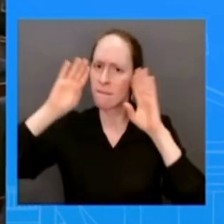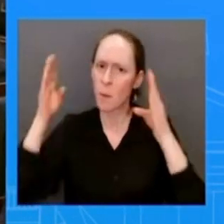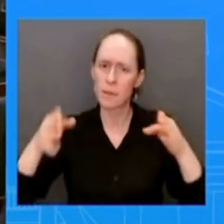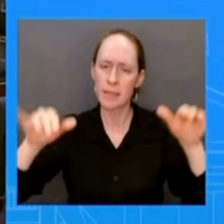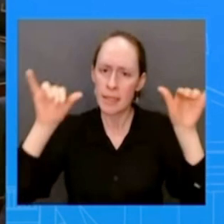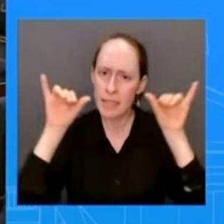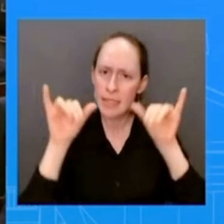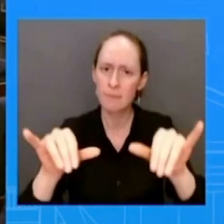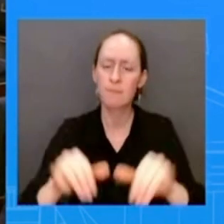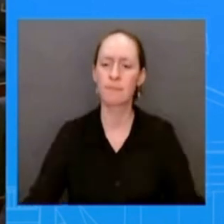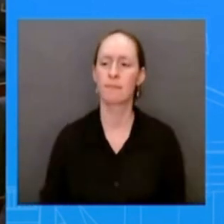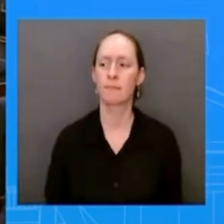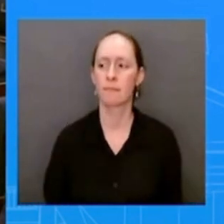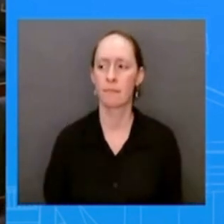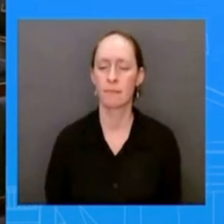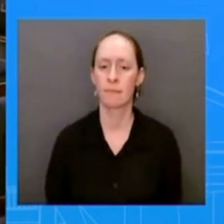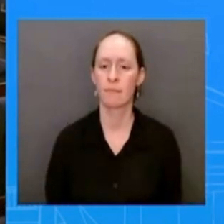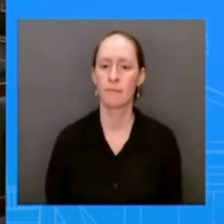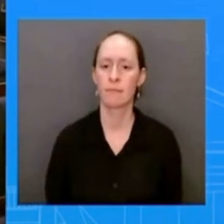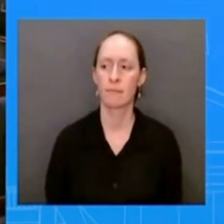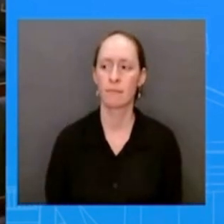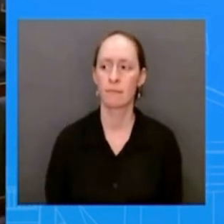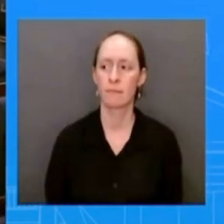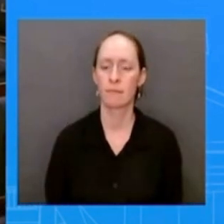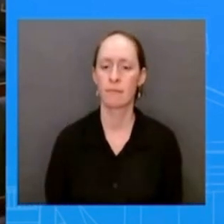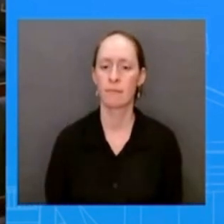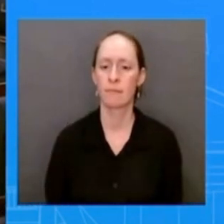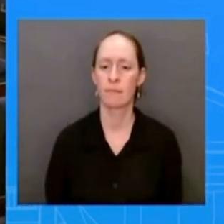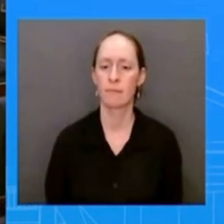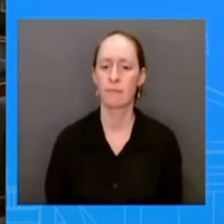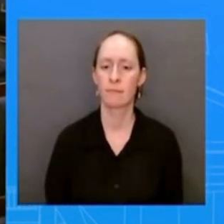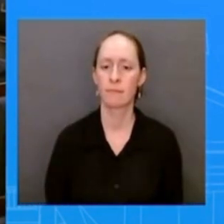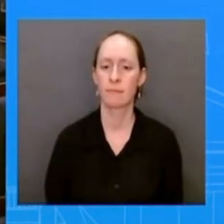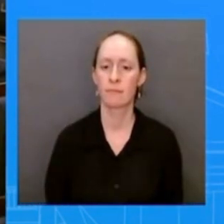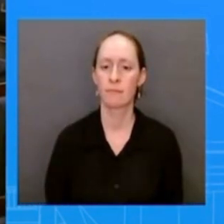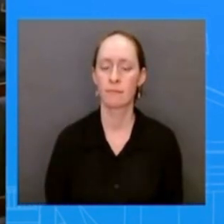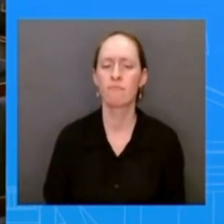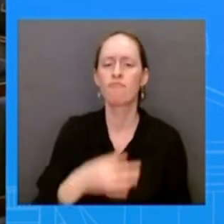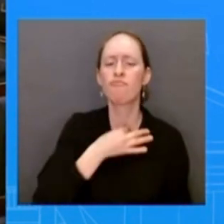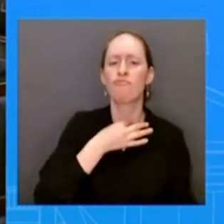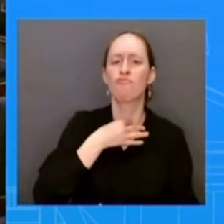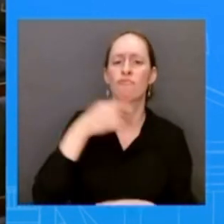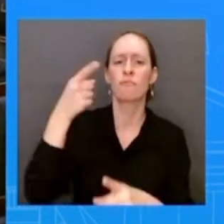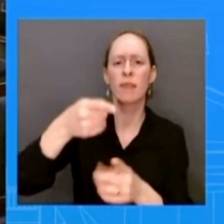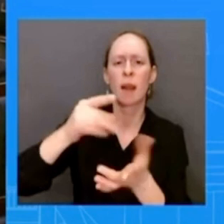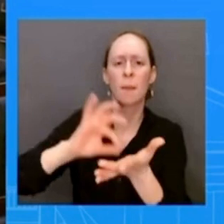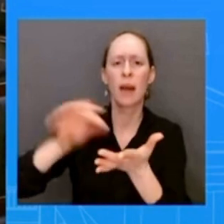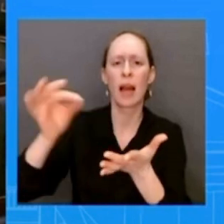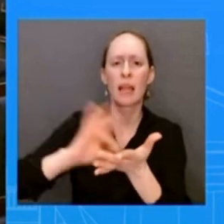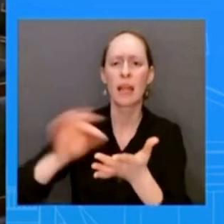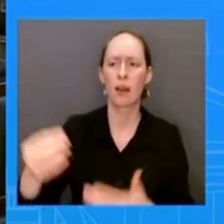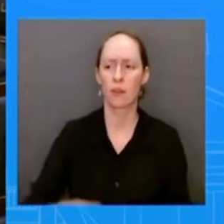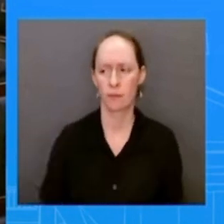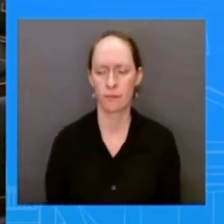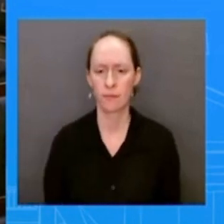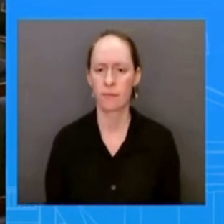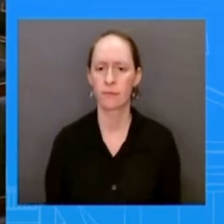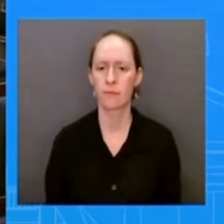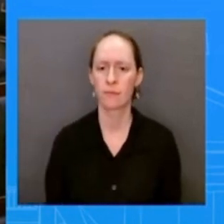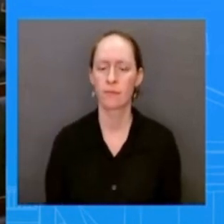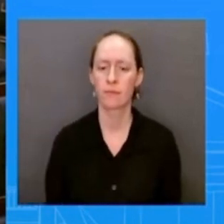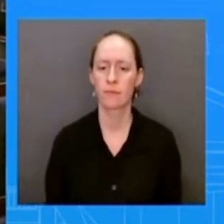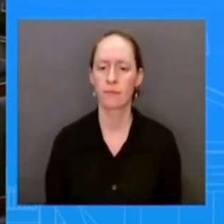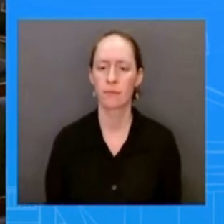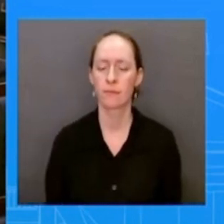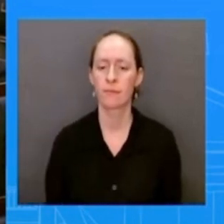medicare largely paid for that extension through uh an increase in payroll taxes on those making over